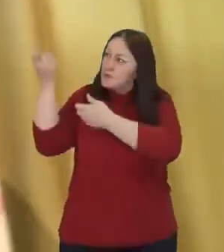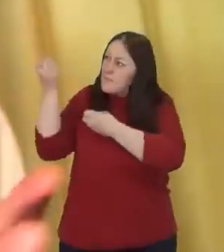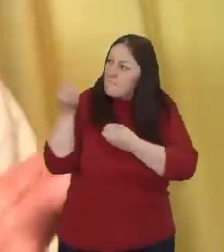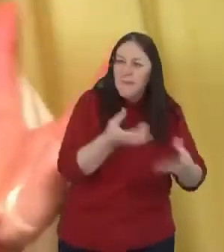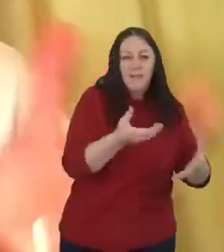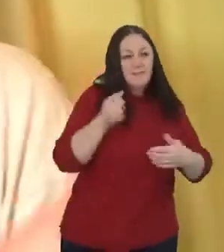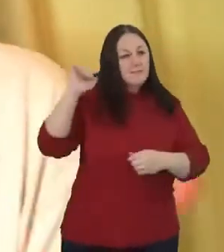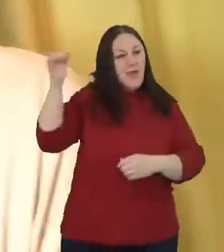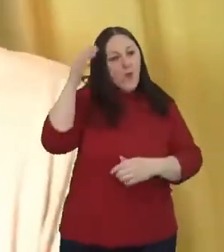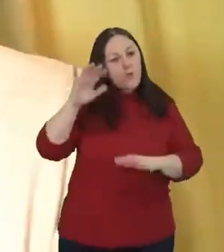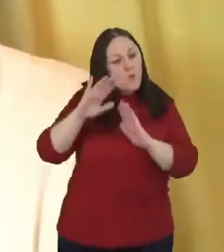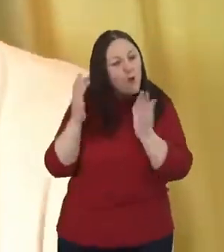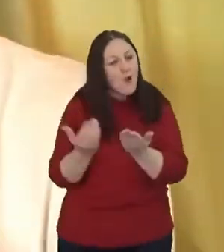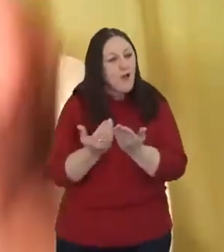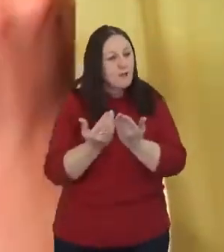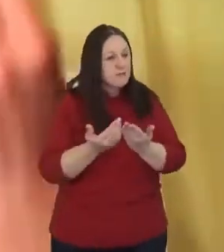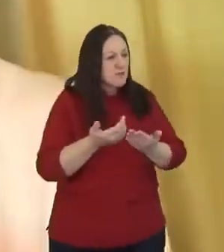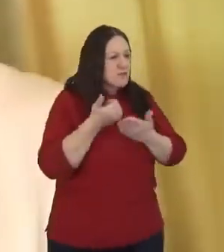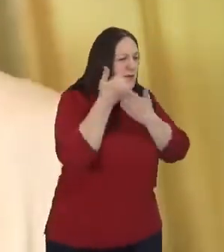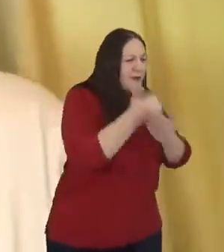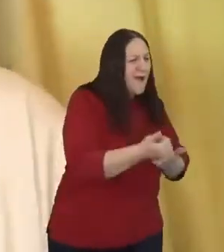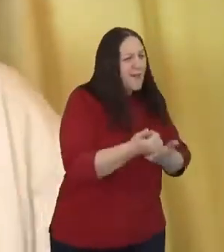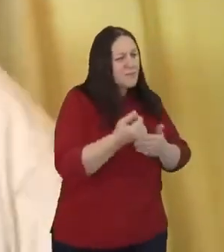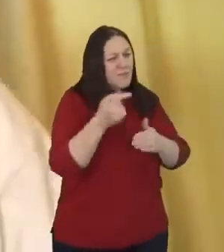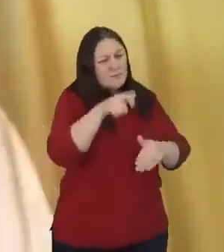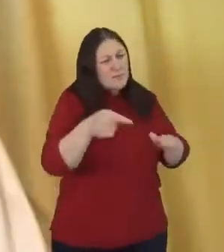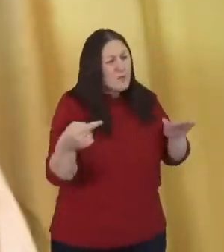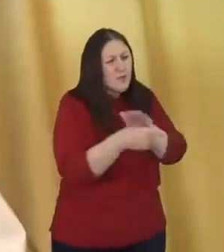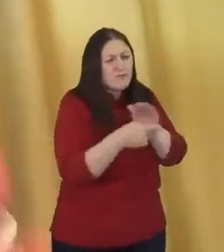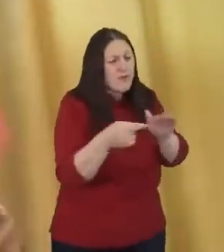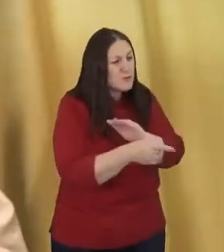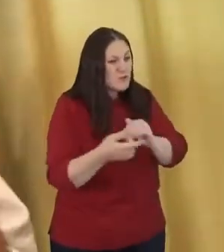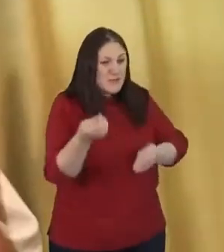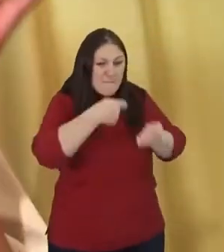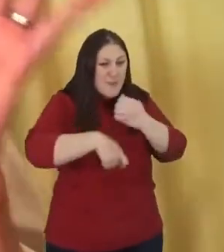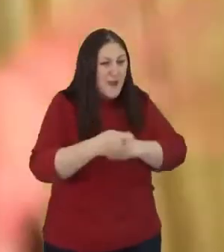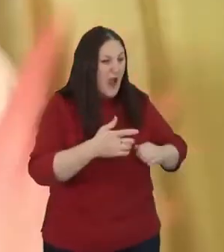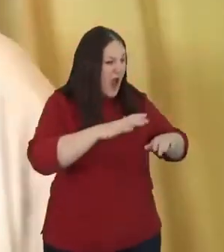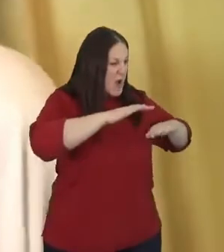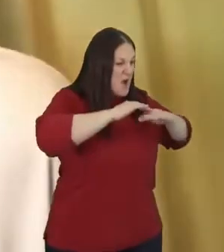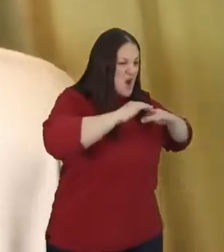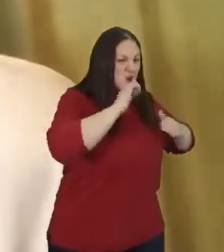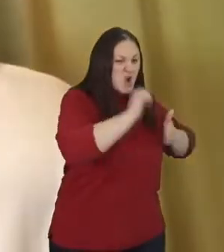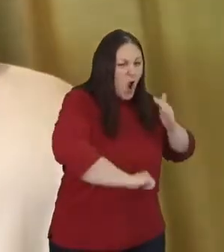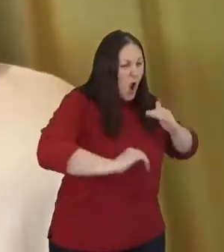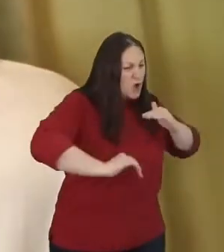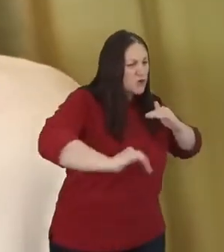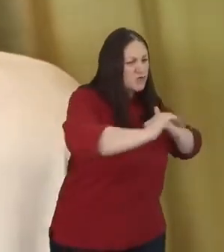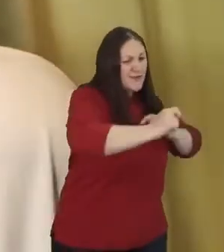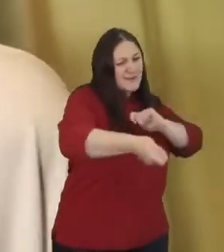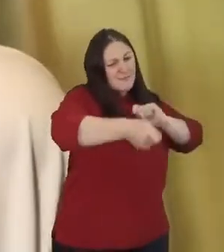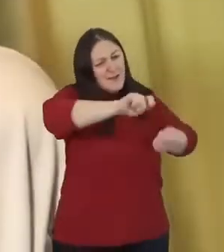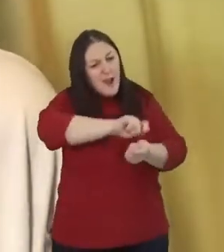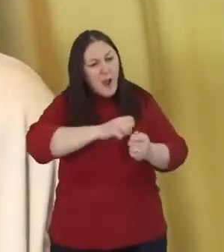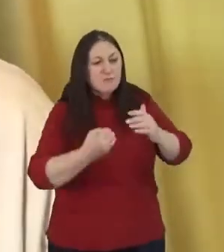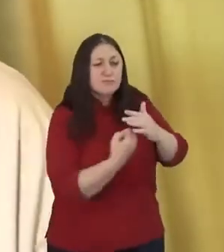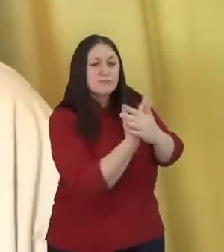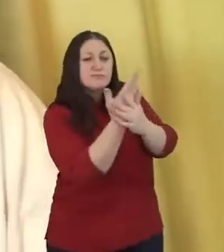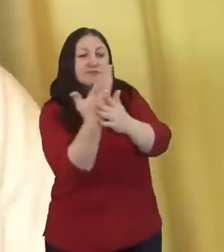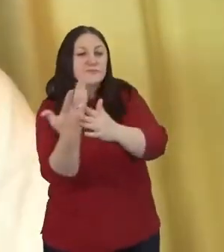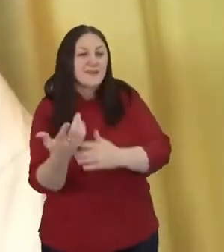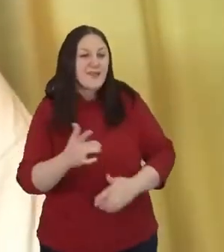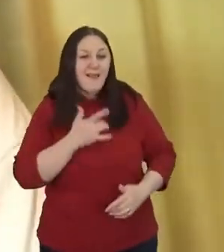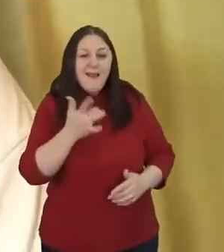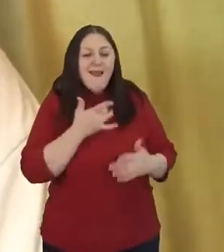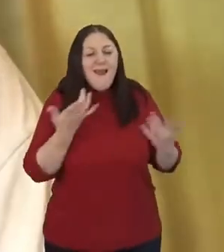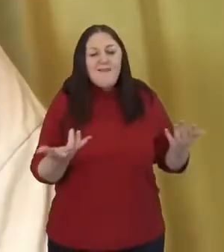bring concrete back to life and plant urban gardens. This is the stuff that we do. And so I